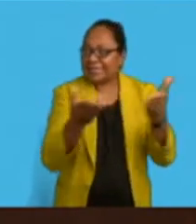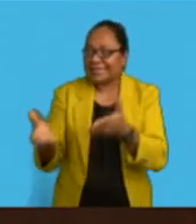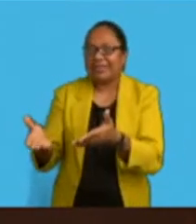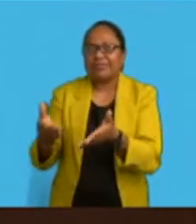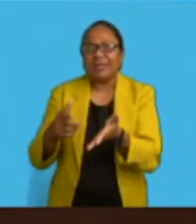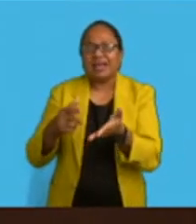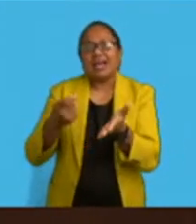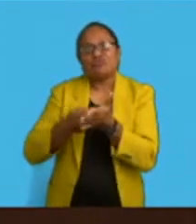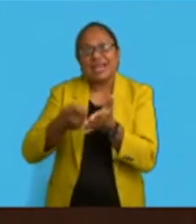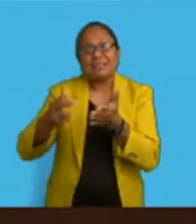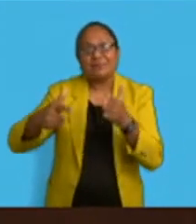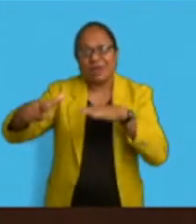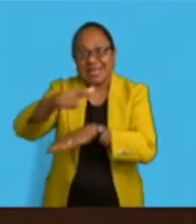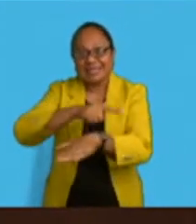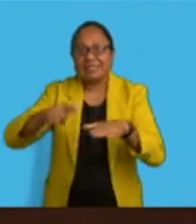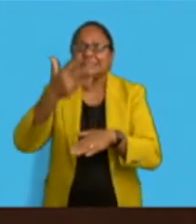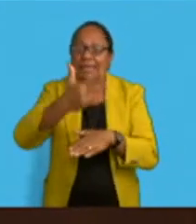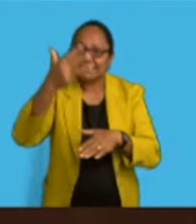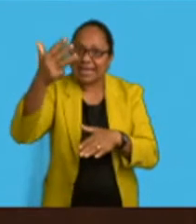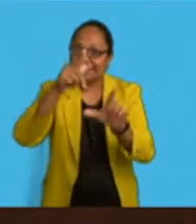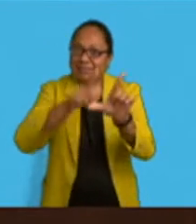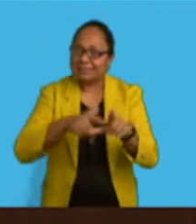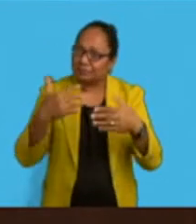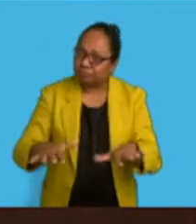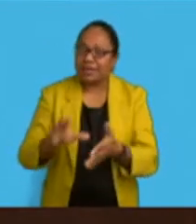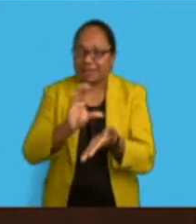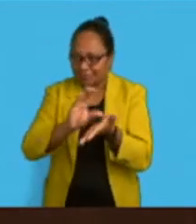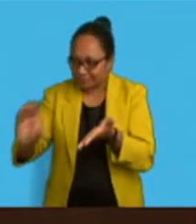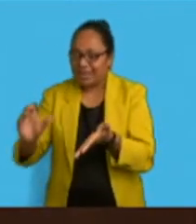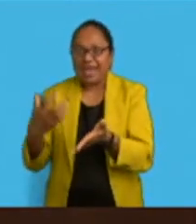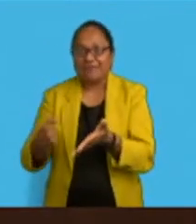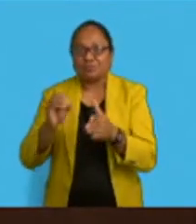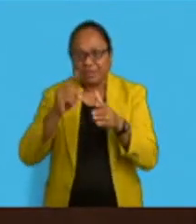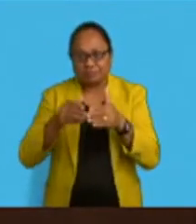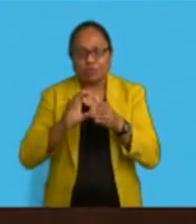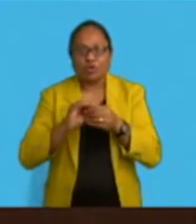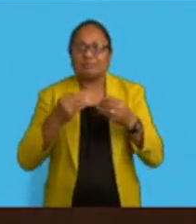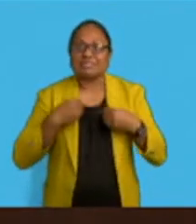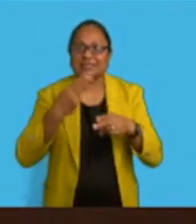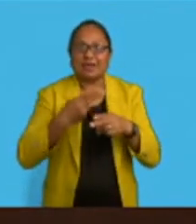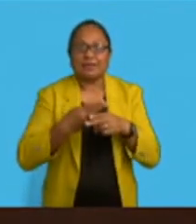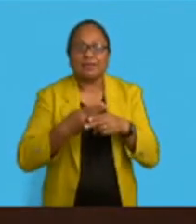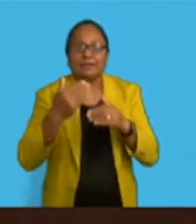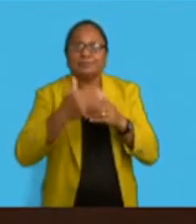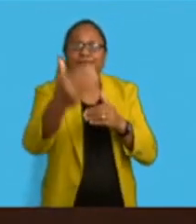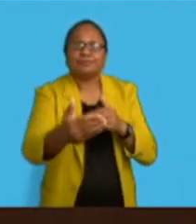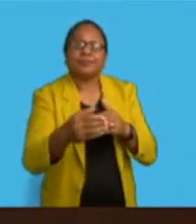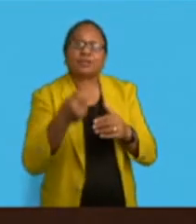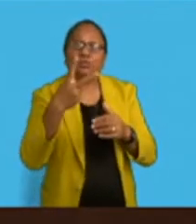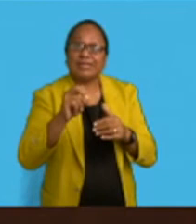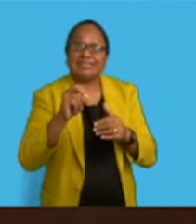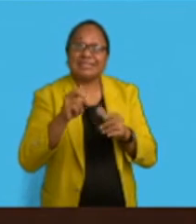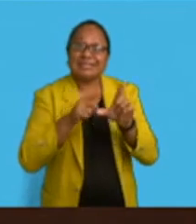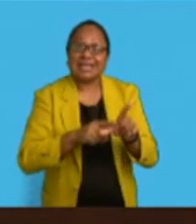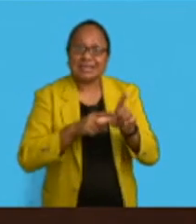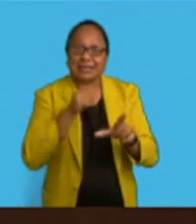providing them with a startup grant. When I speak in the next fiscal year, through a pilot program, 20 talented and promising youth workers will be